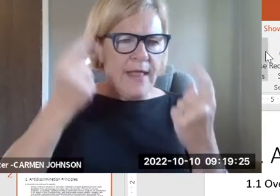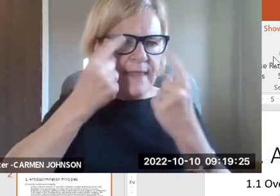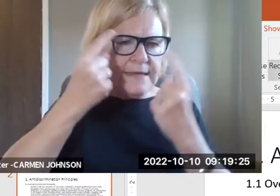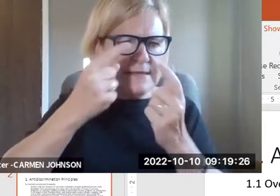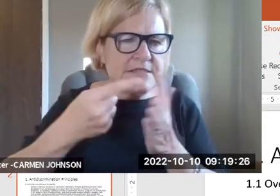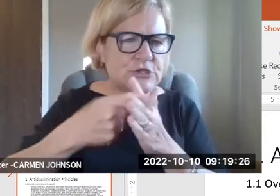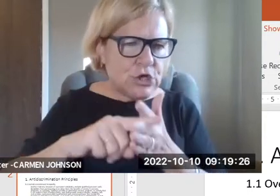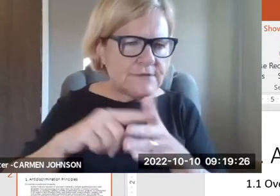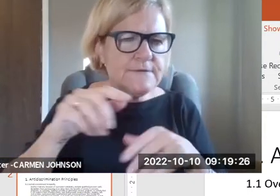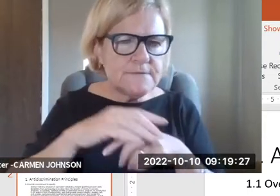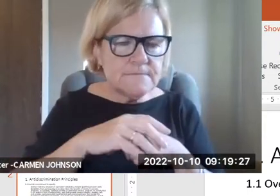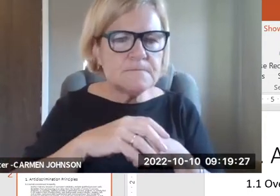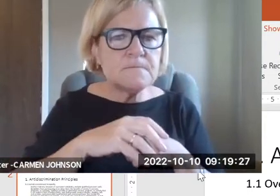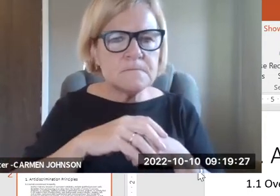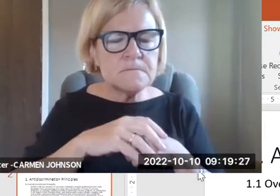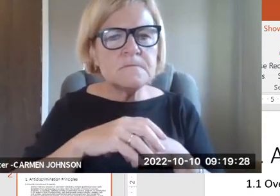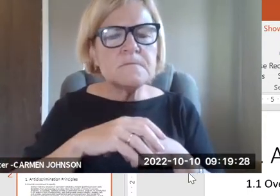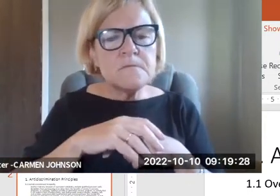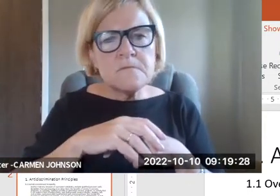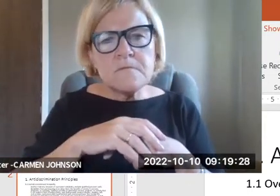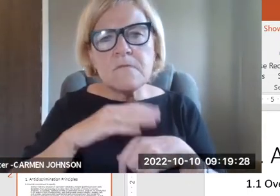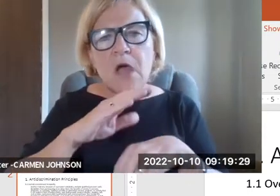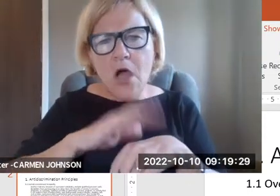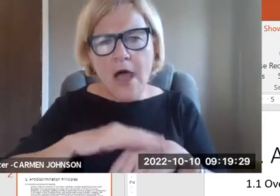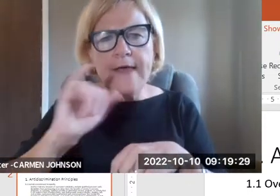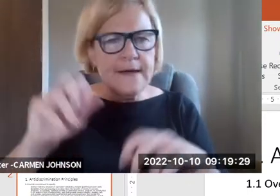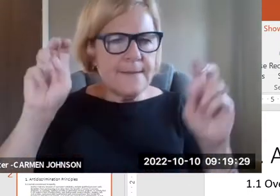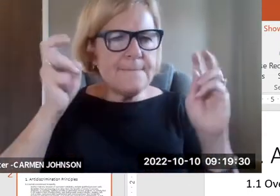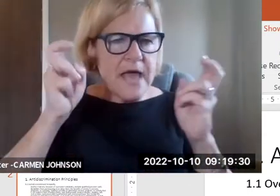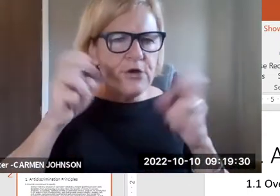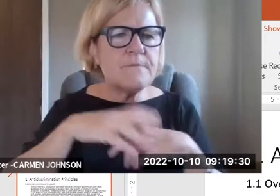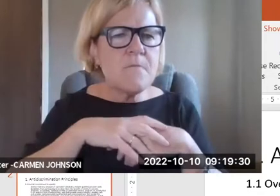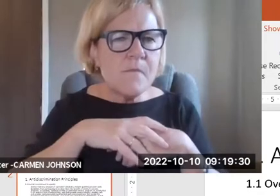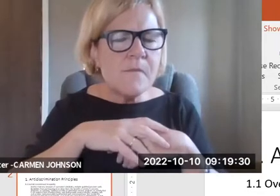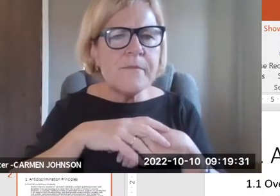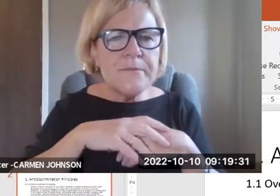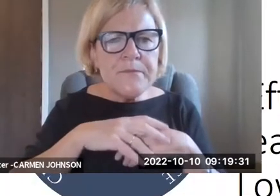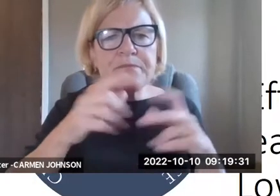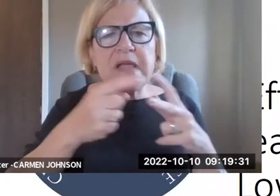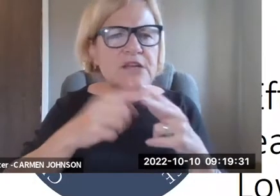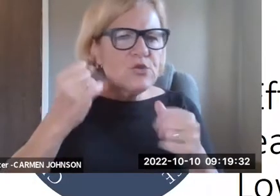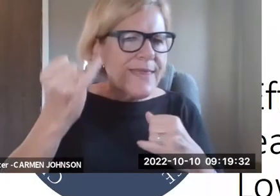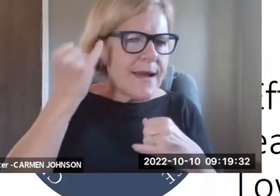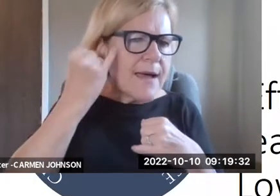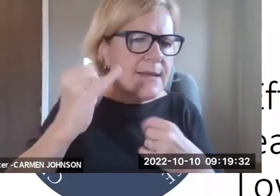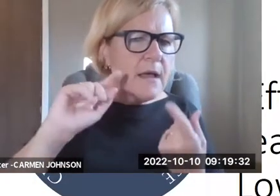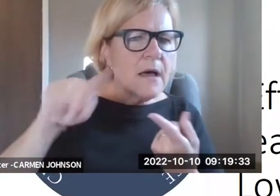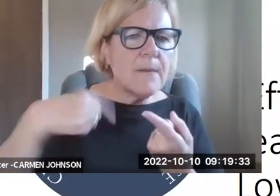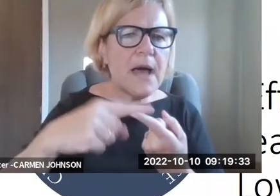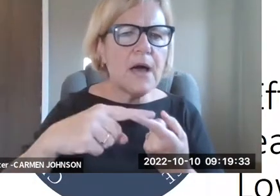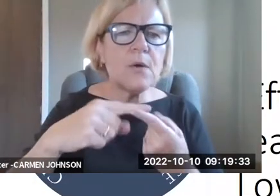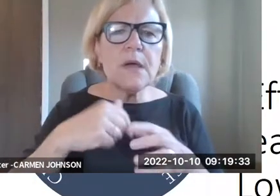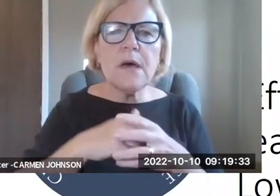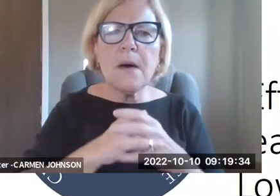the, um, the white paper starts as our thinking starts as, um, um, on this